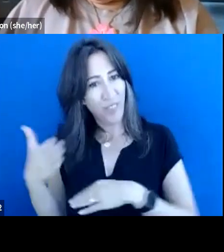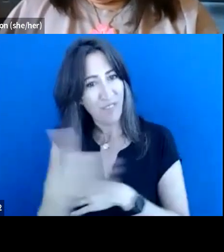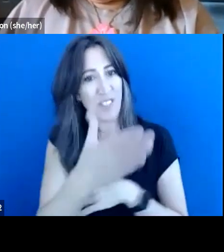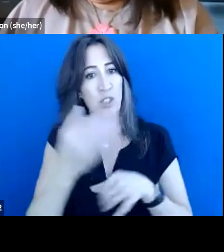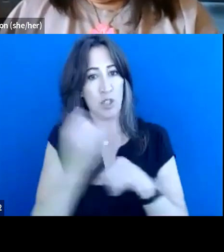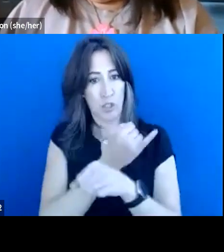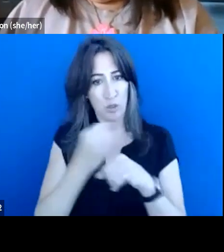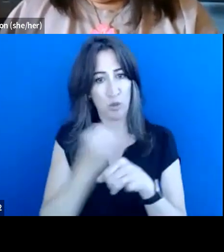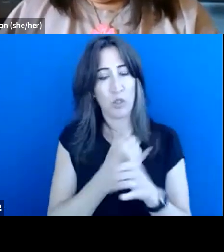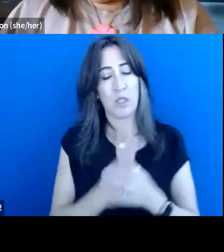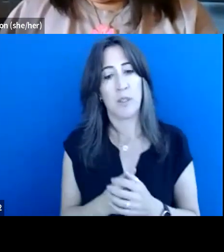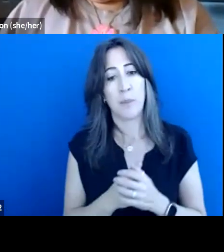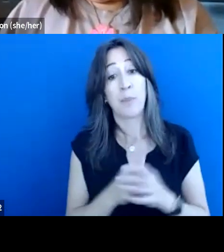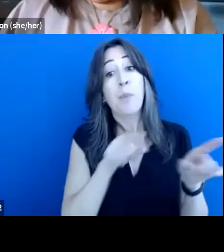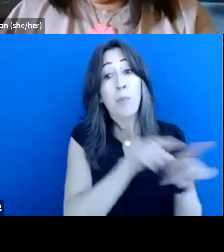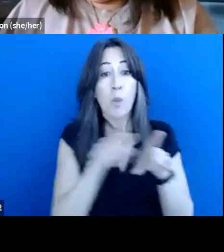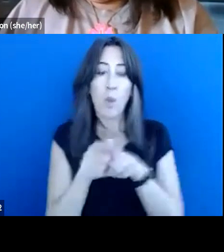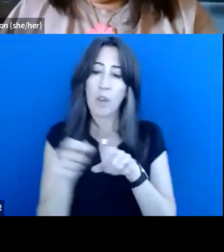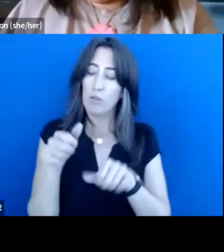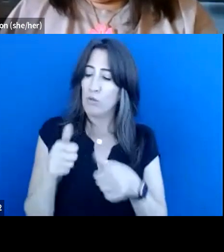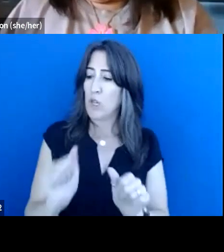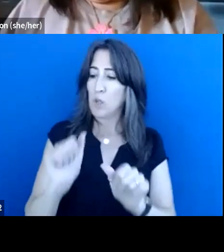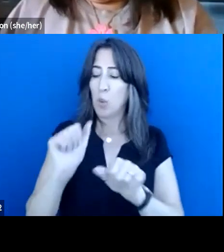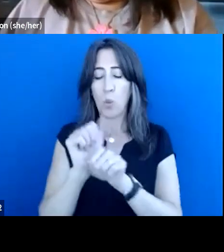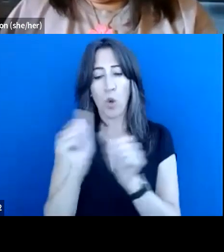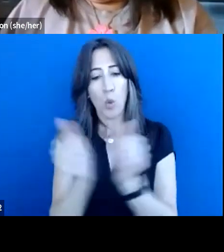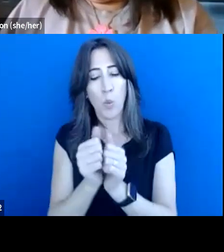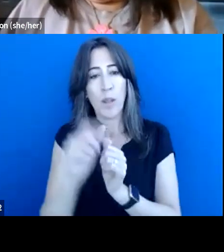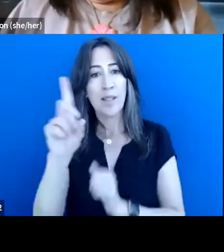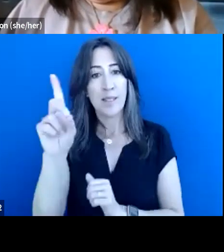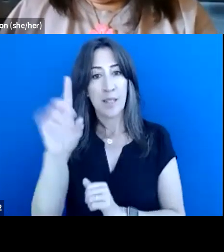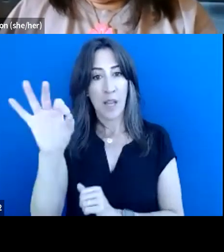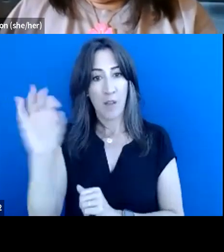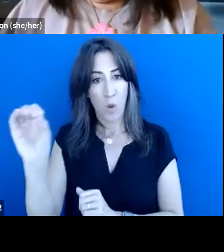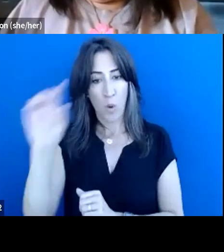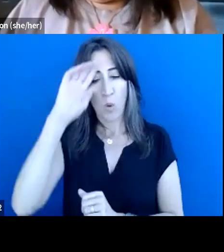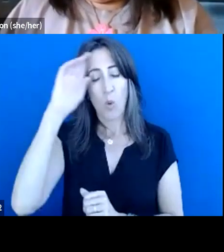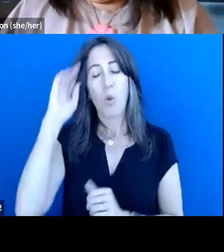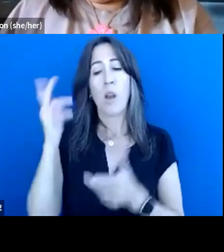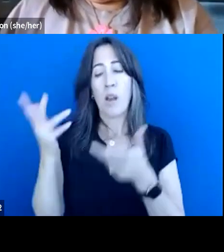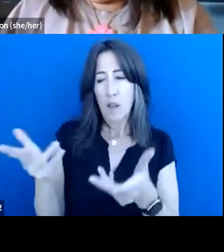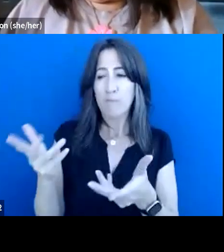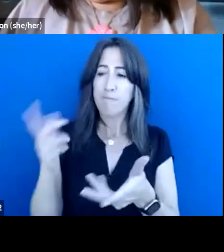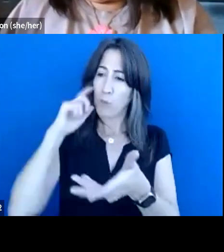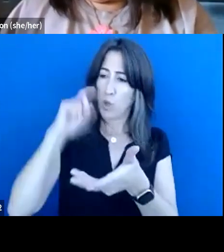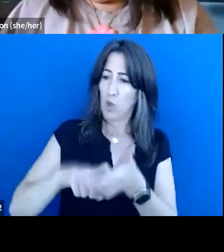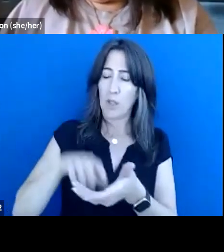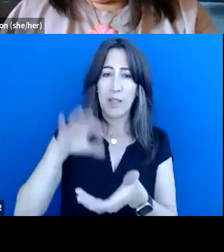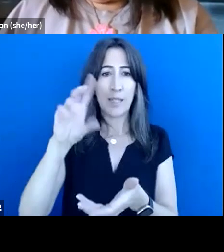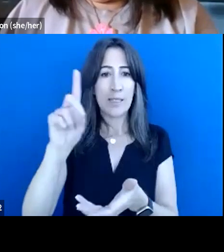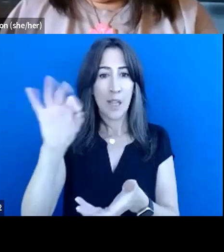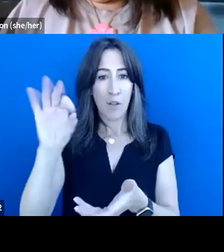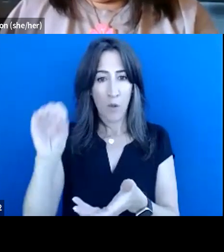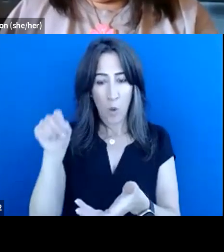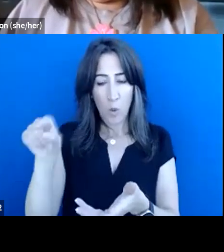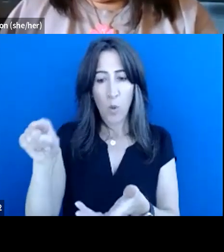harmonizing what DFO, uh, harmonizing is not the right word, uh, looking at what DFO has to, to do,